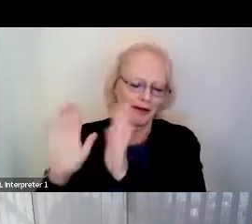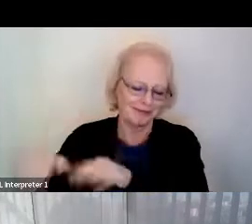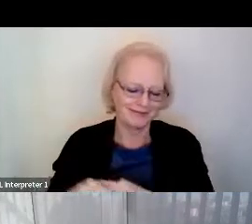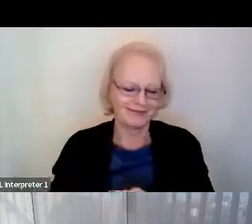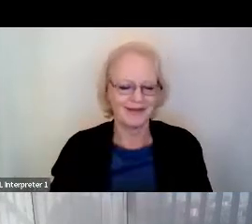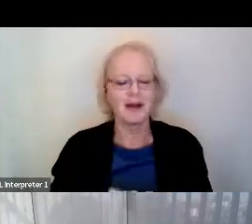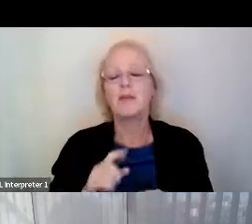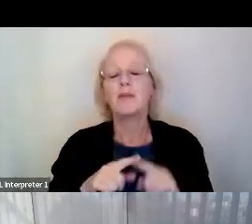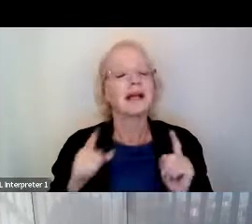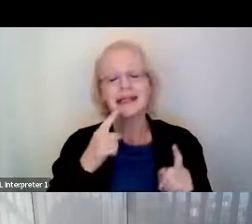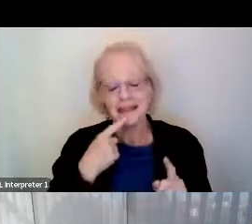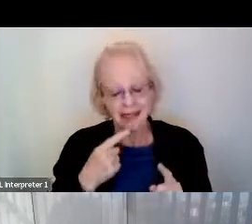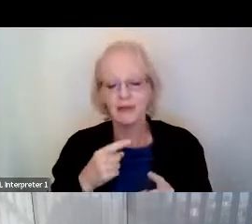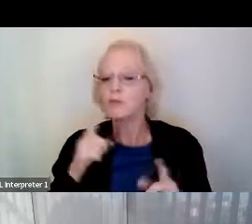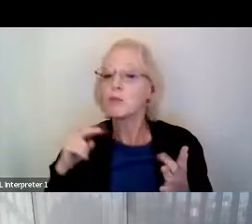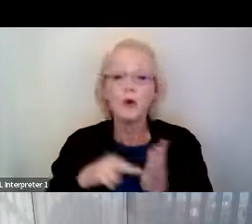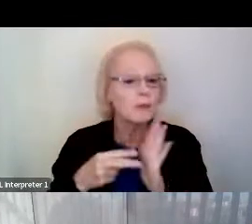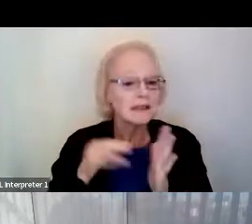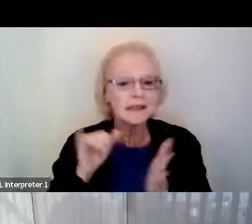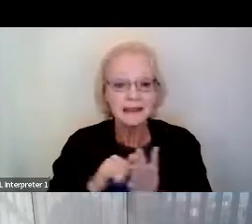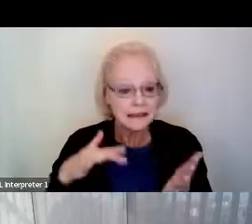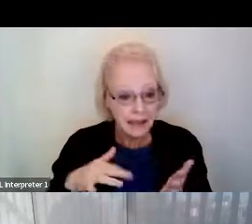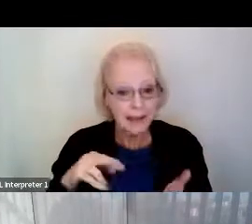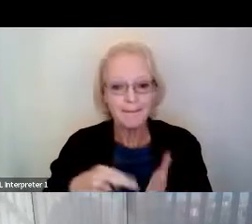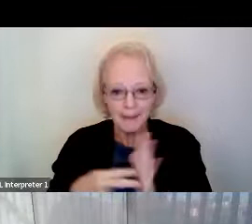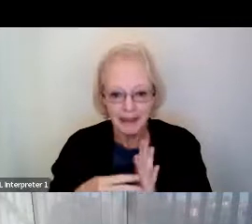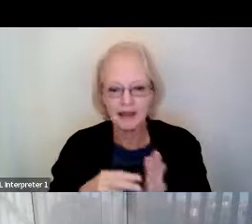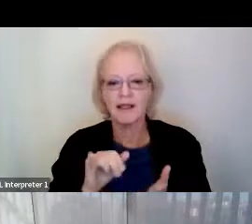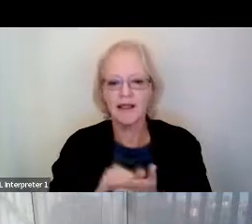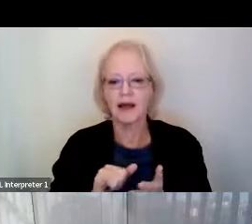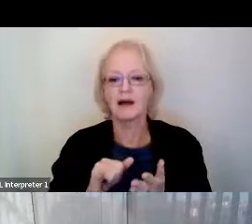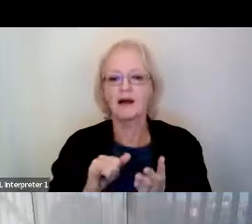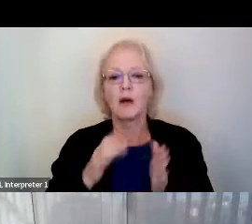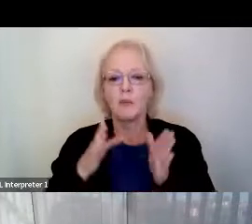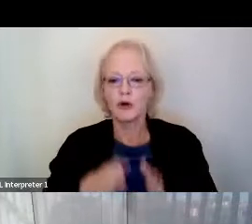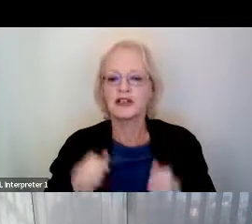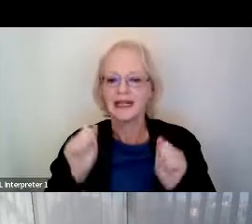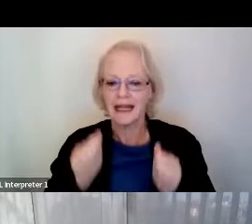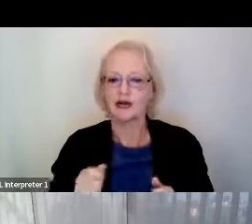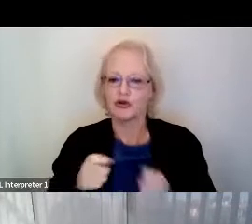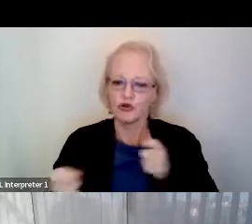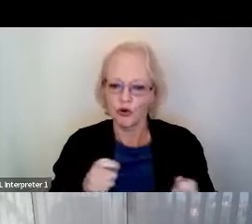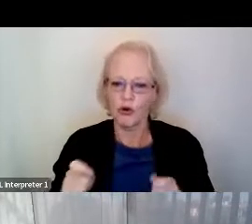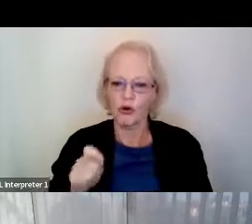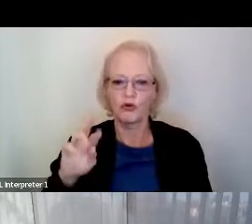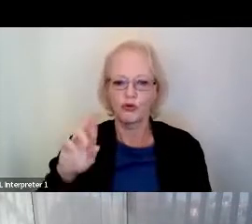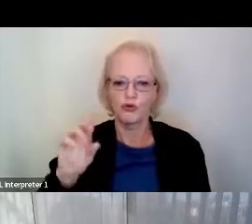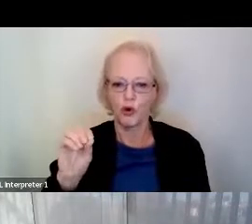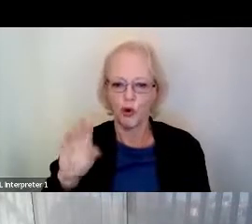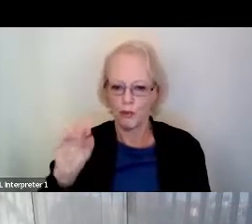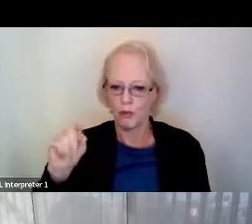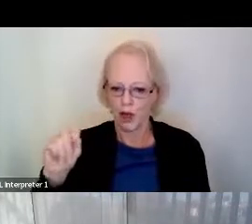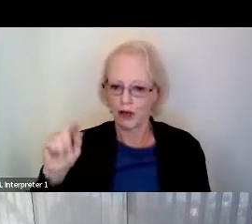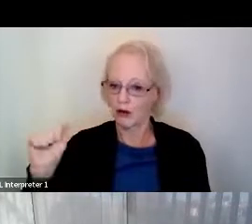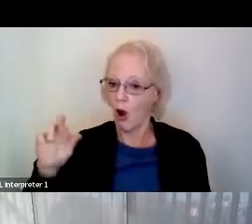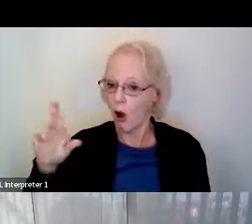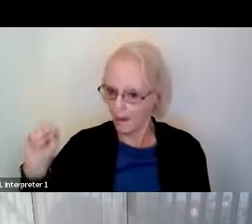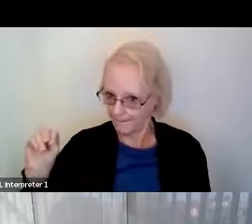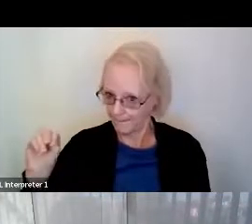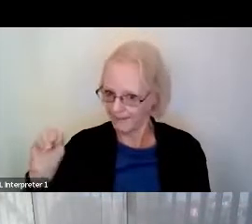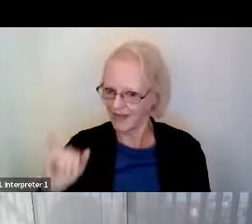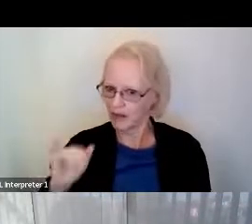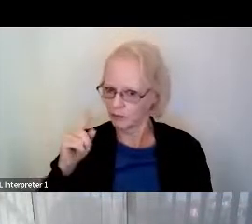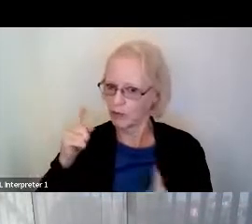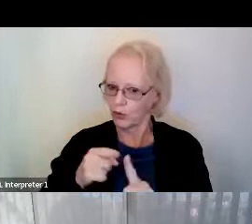so the participant could hopefully control a robot arm. I got so excited as soon as he mentioned that. I don't even remember